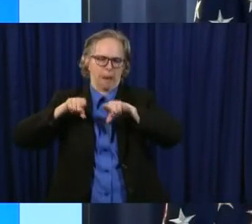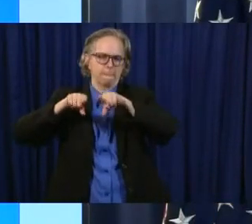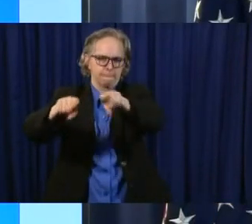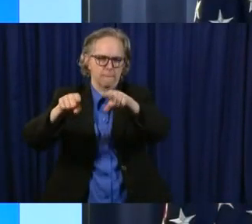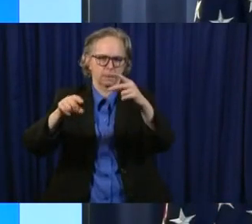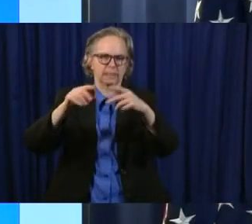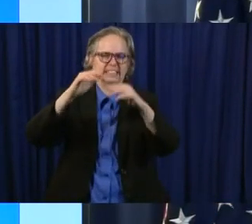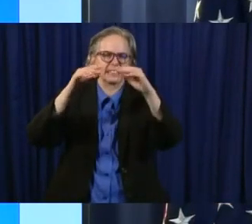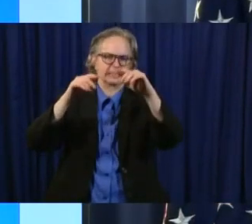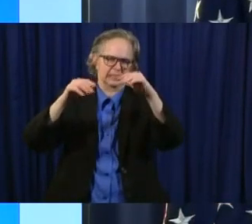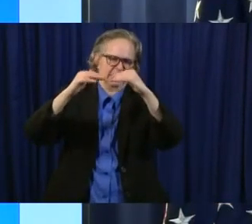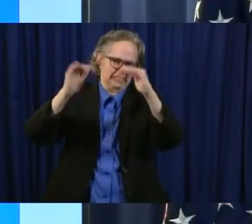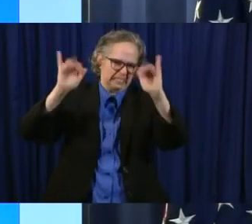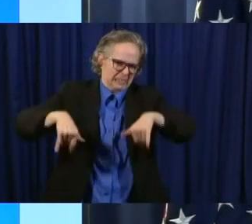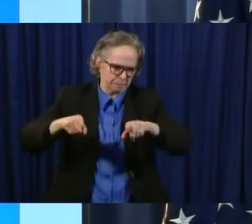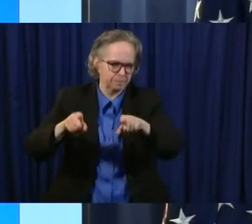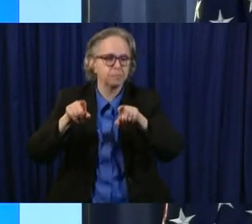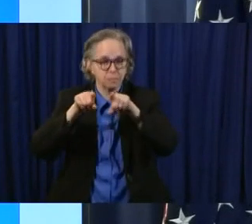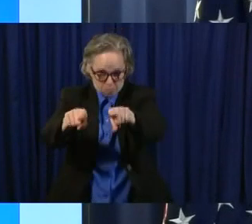the month.